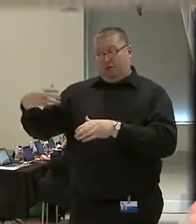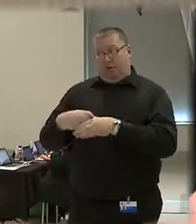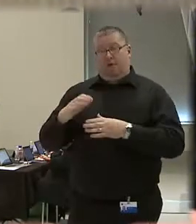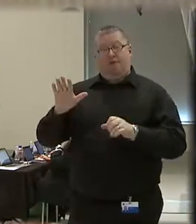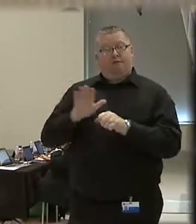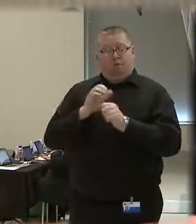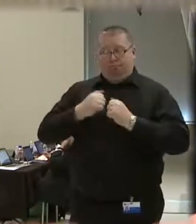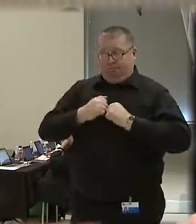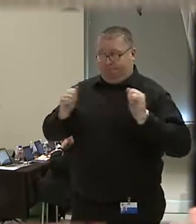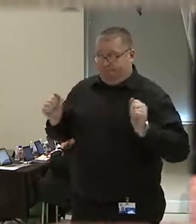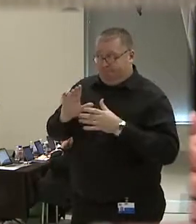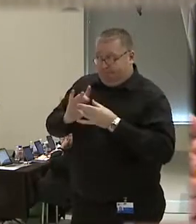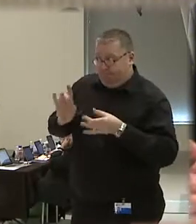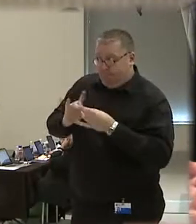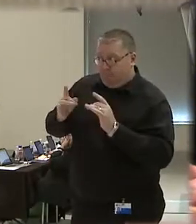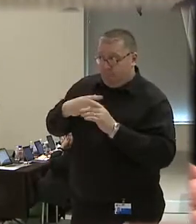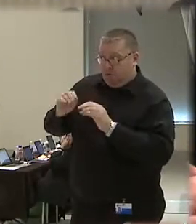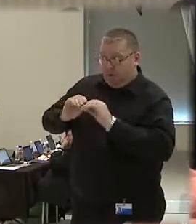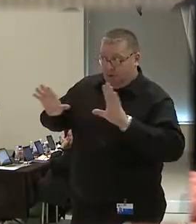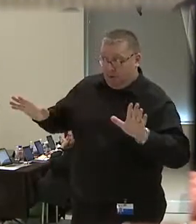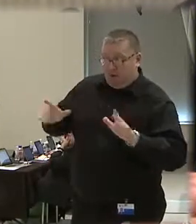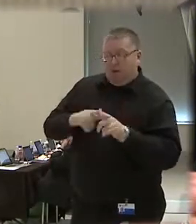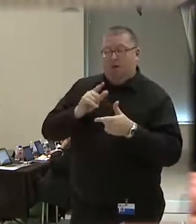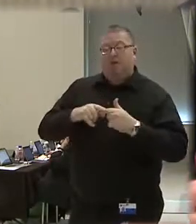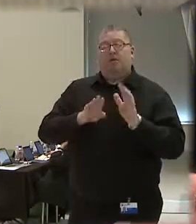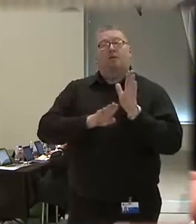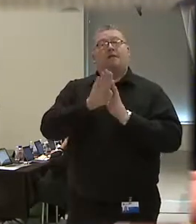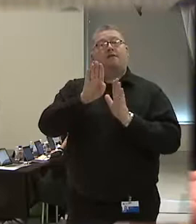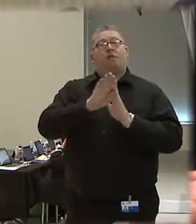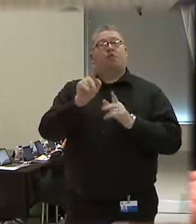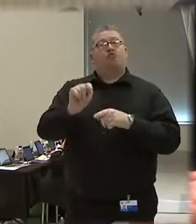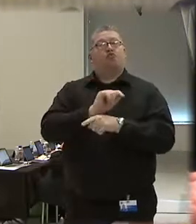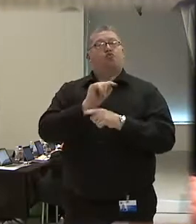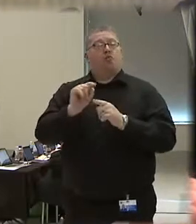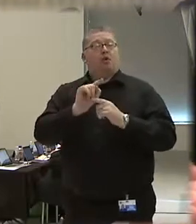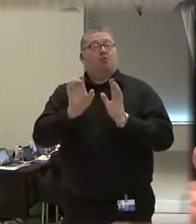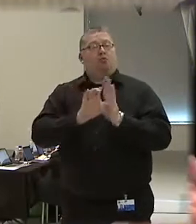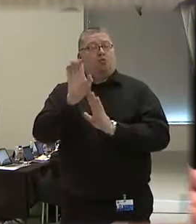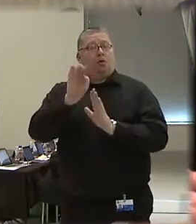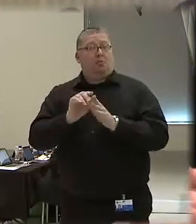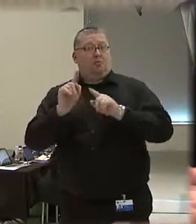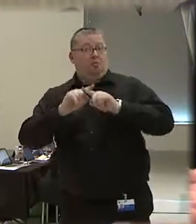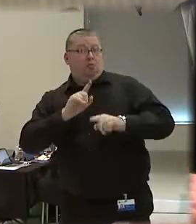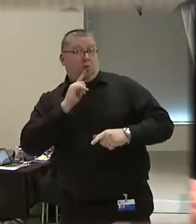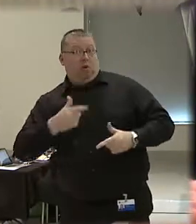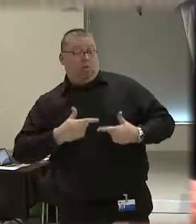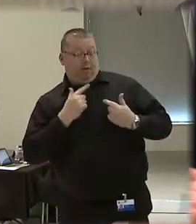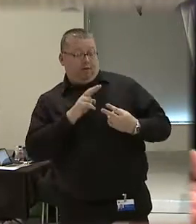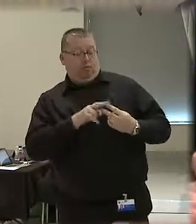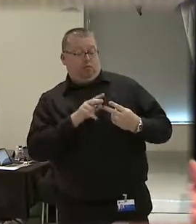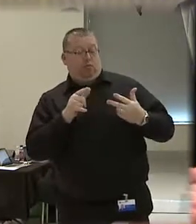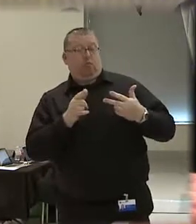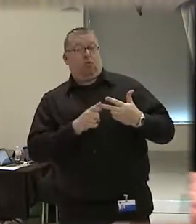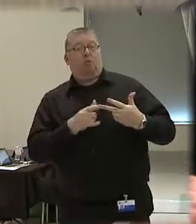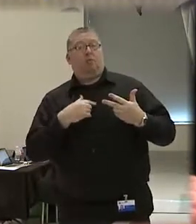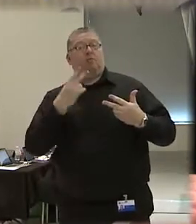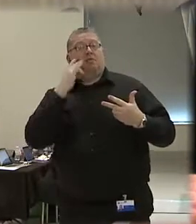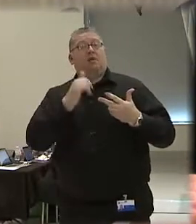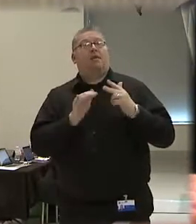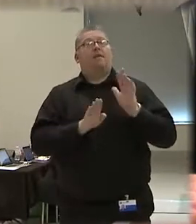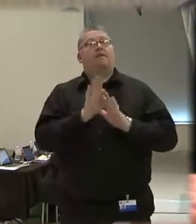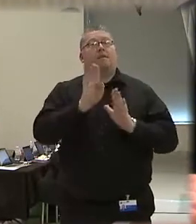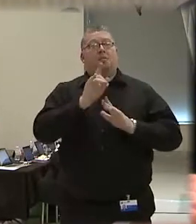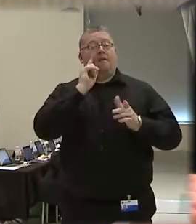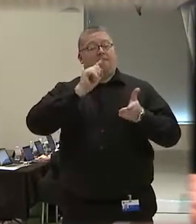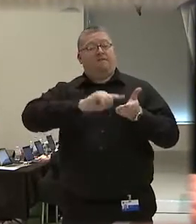clear expectations. Two, developing a training curriculum based on real-life scenarios. Three, developing investigative